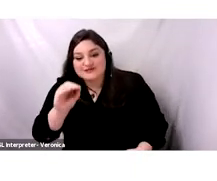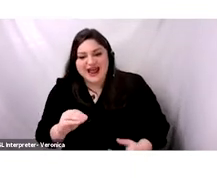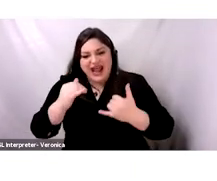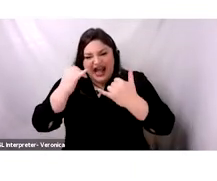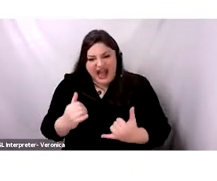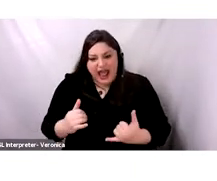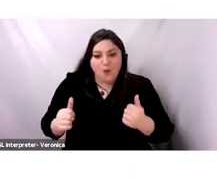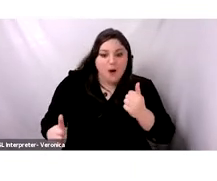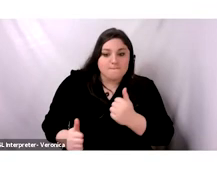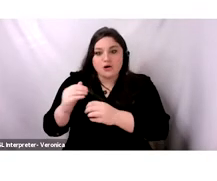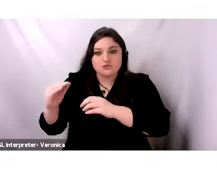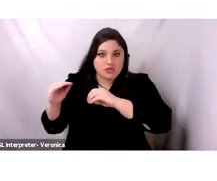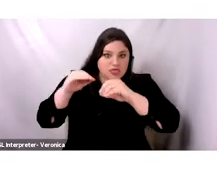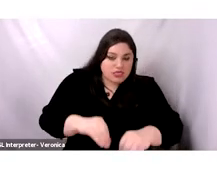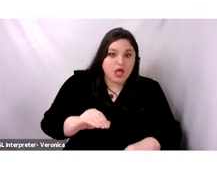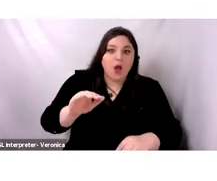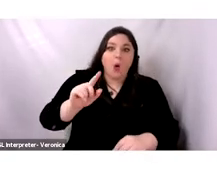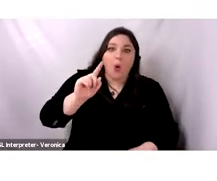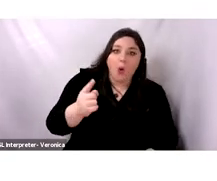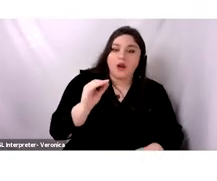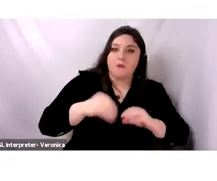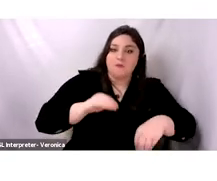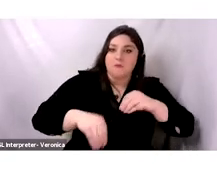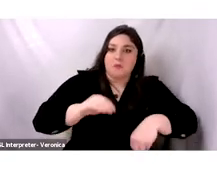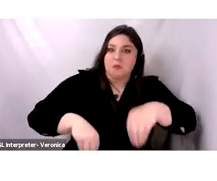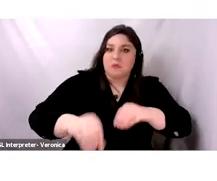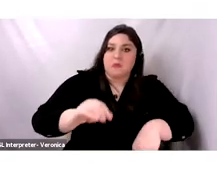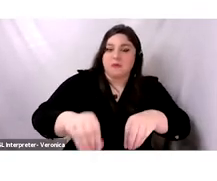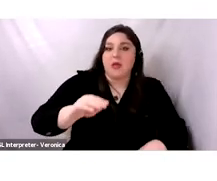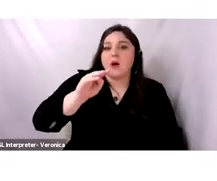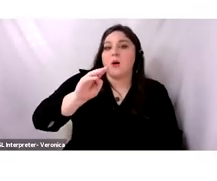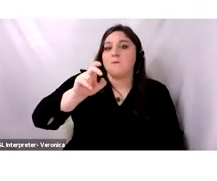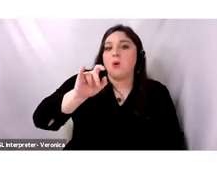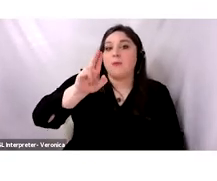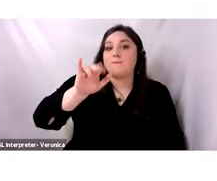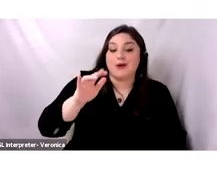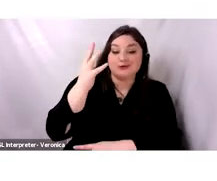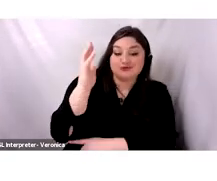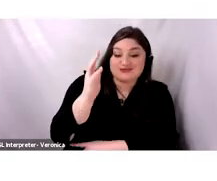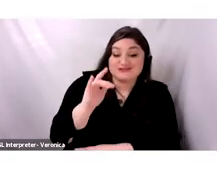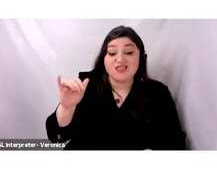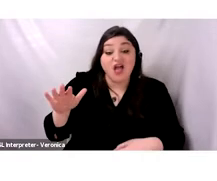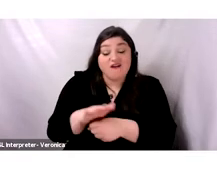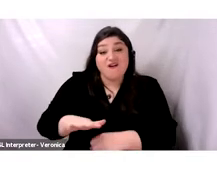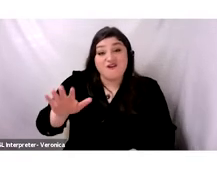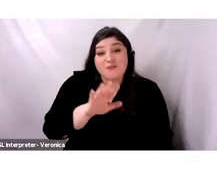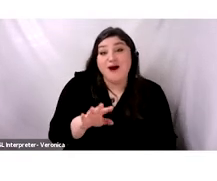culture of mulberry trees, which came to cover some 45% of Mount Lebanon's cultivated